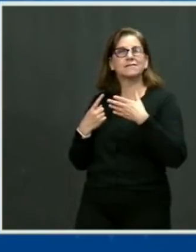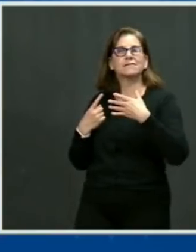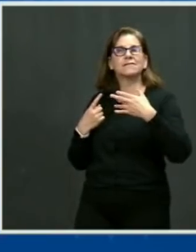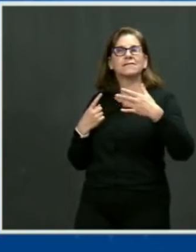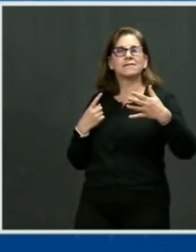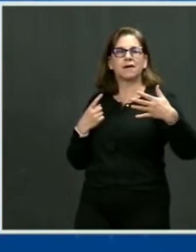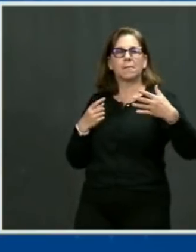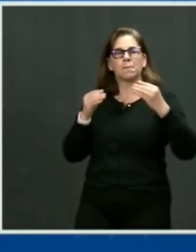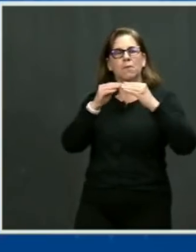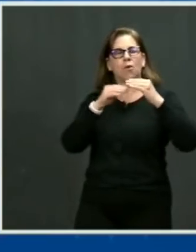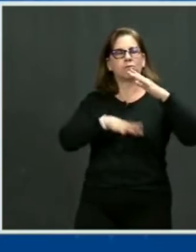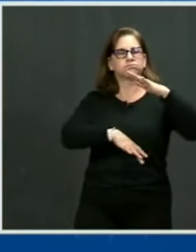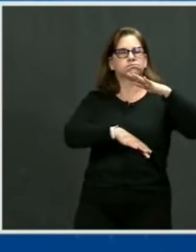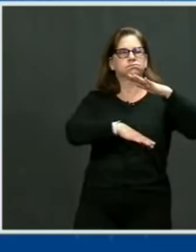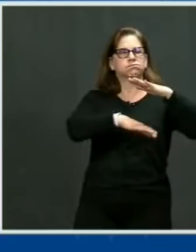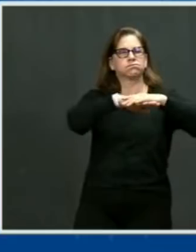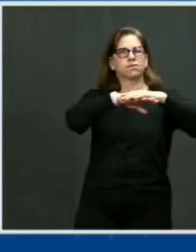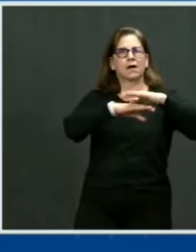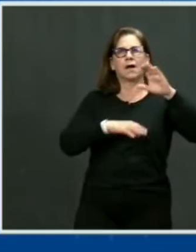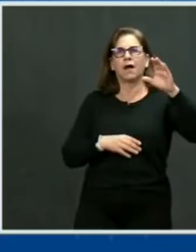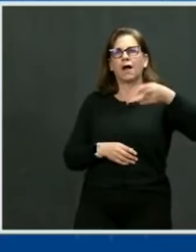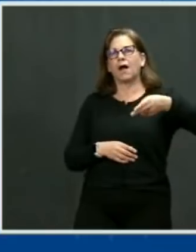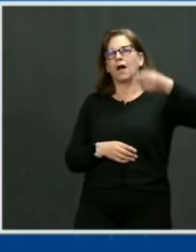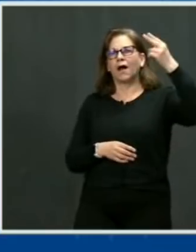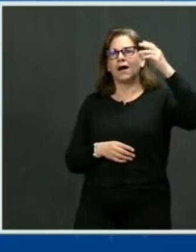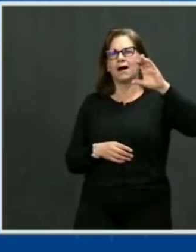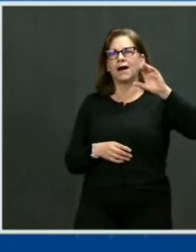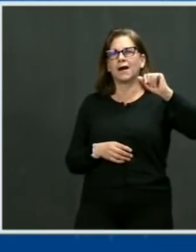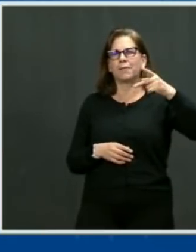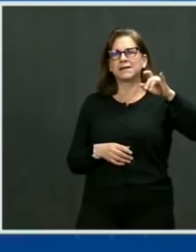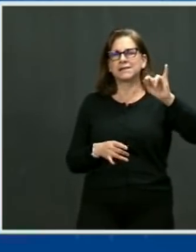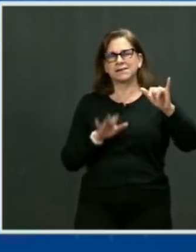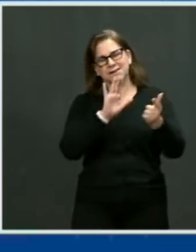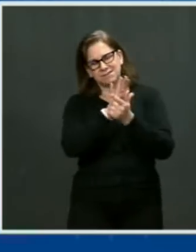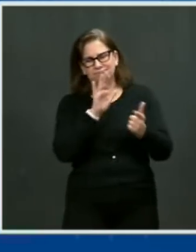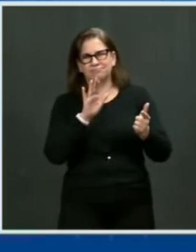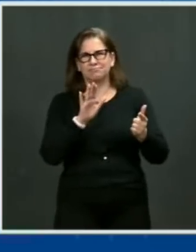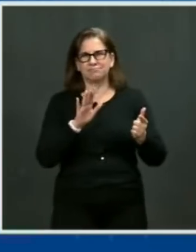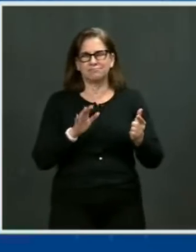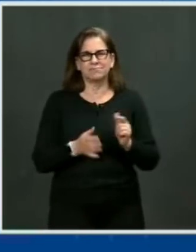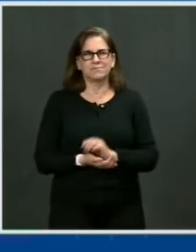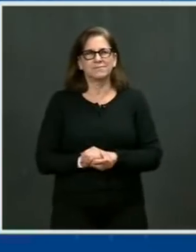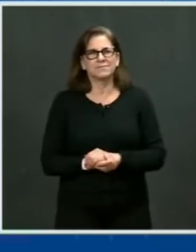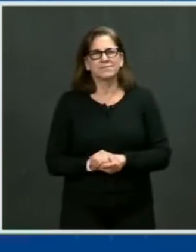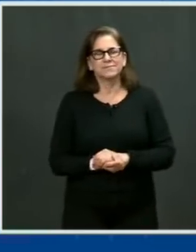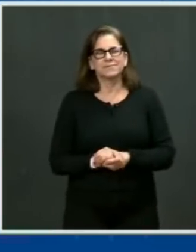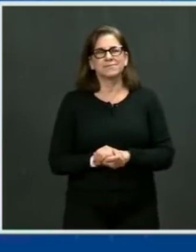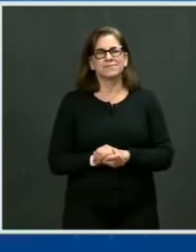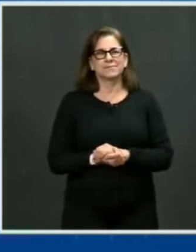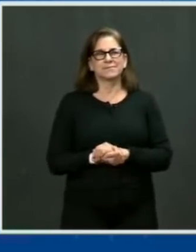For that 10 years we had it done, the number of mass shootings actually went down.